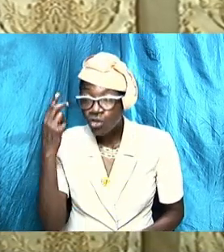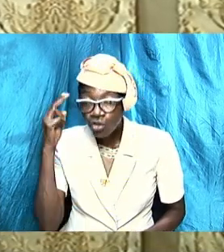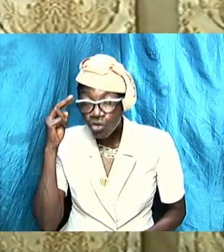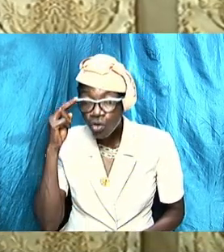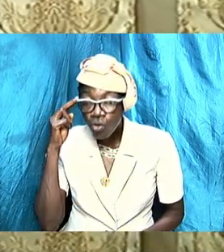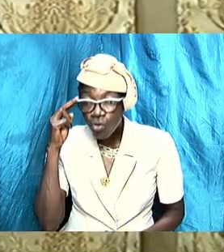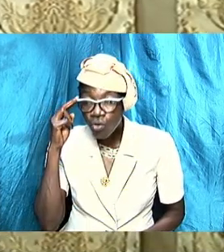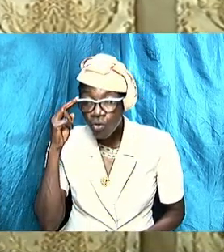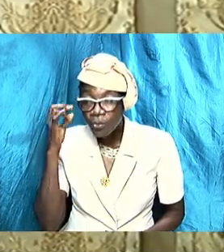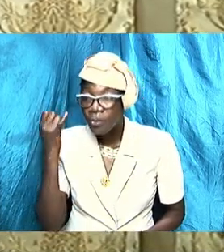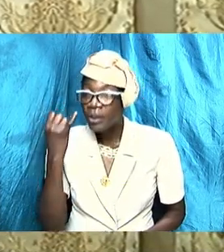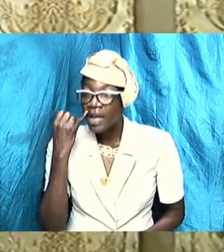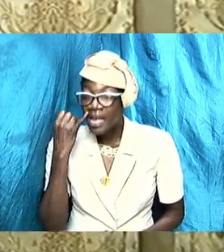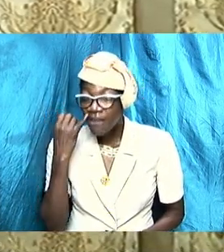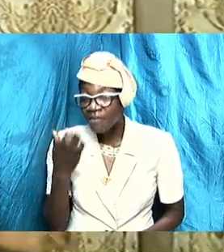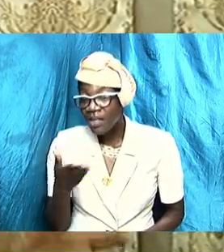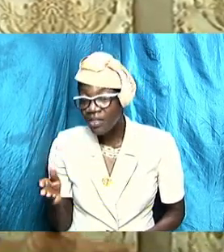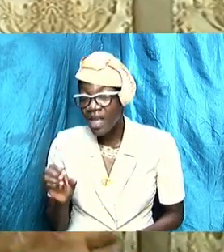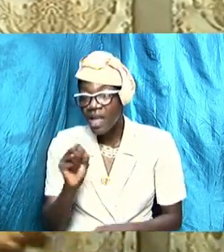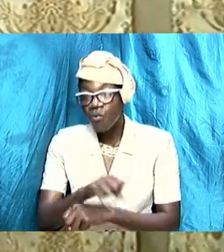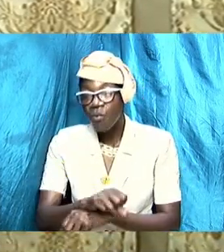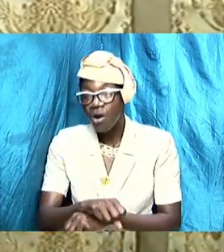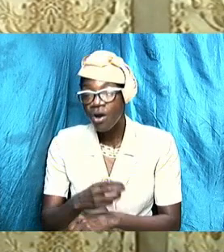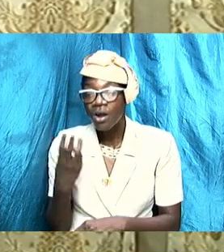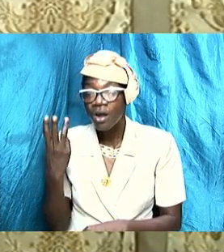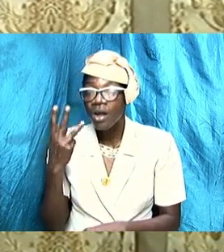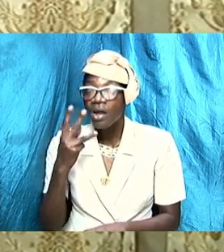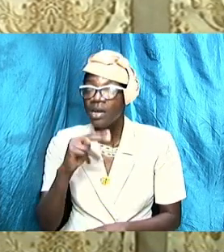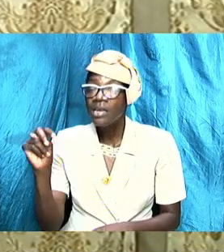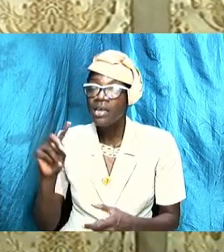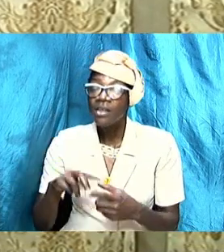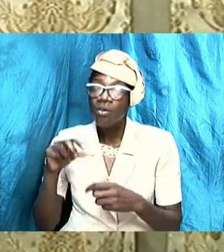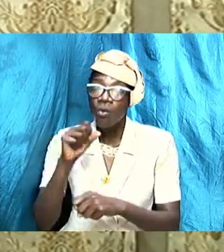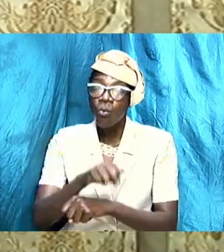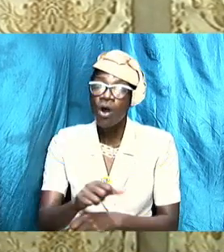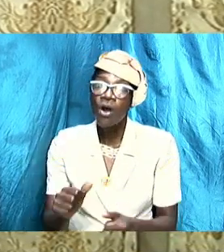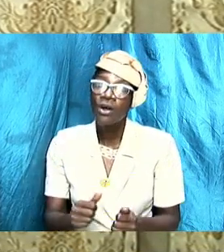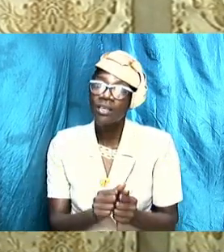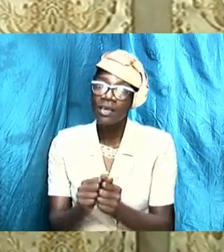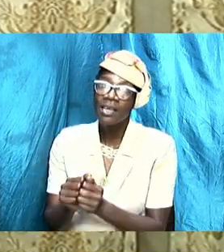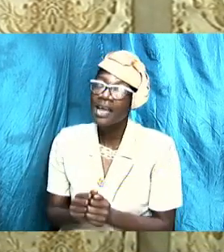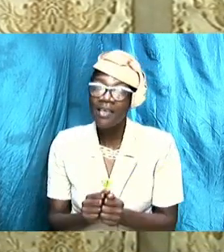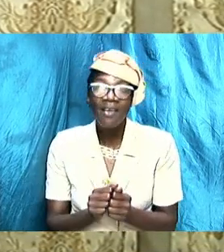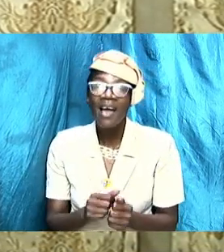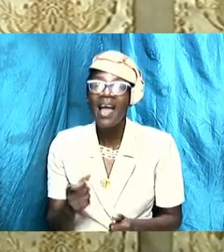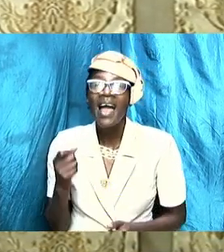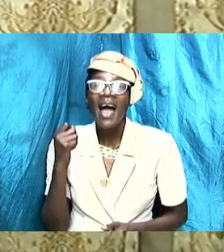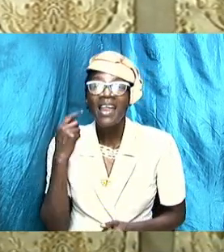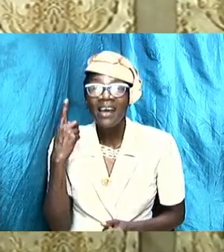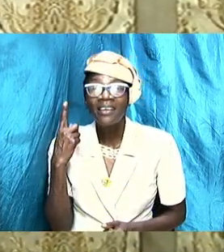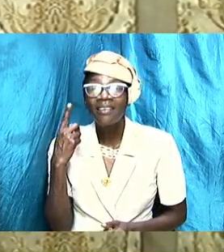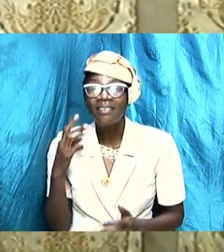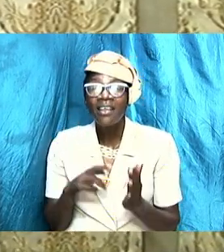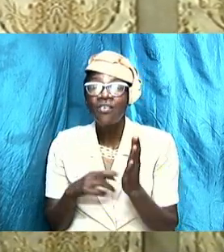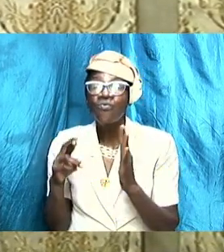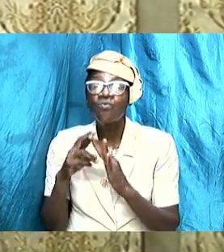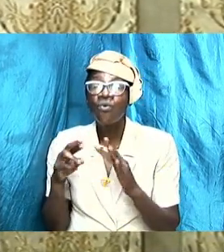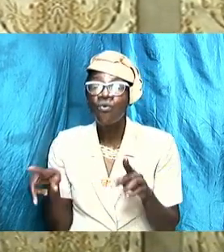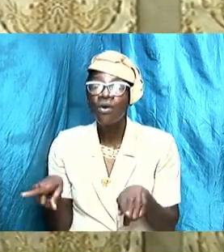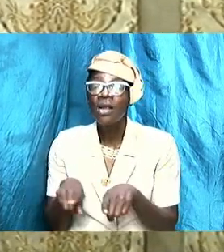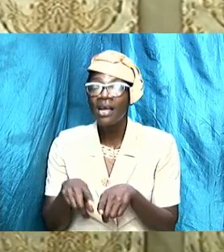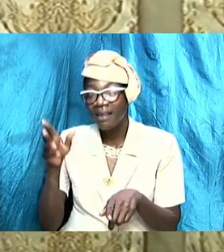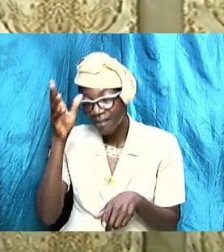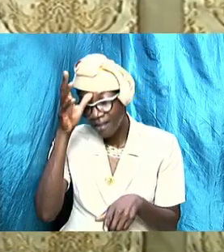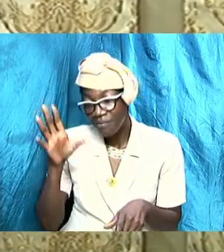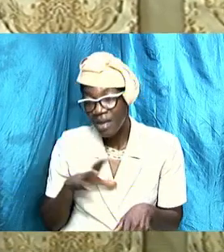work yes we need to work together and we need to understand our roles as men even